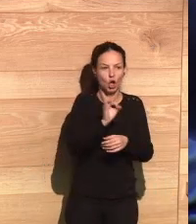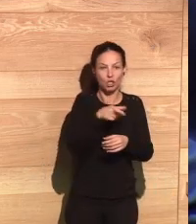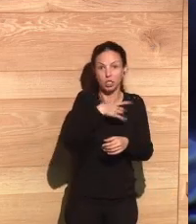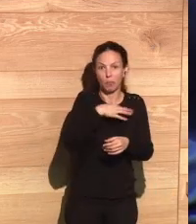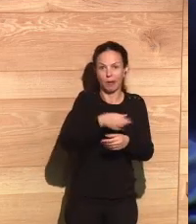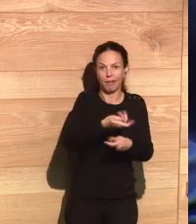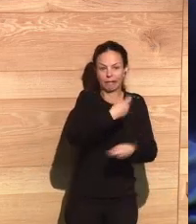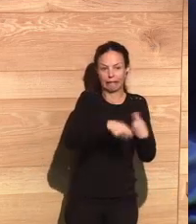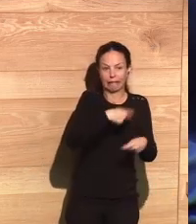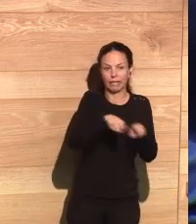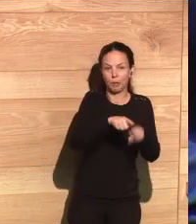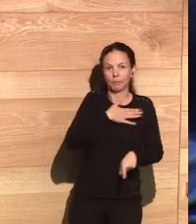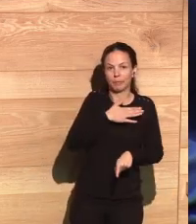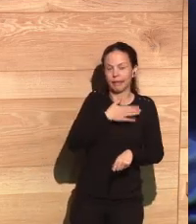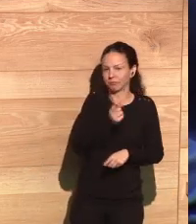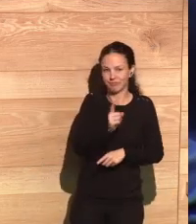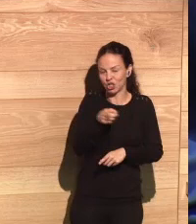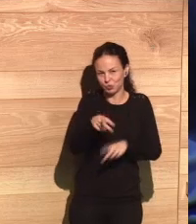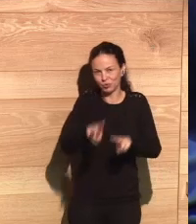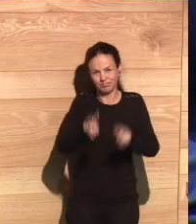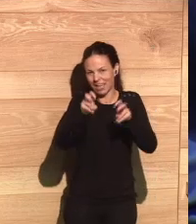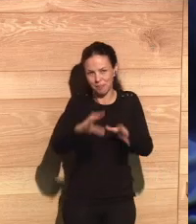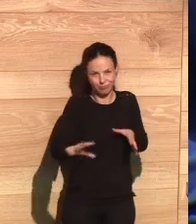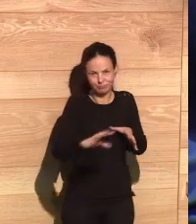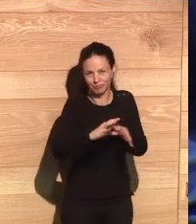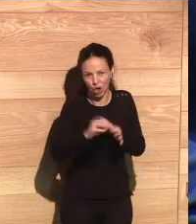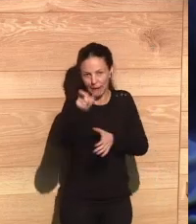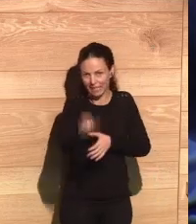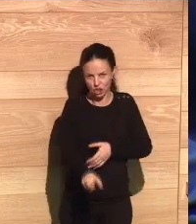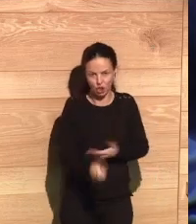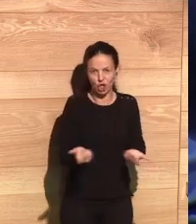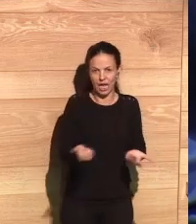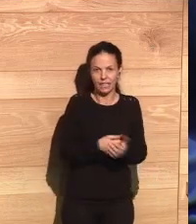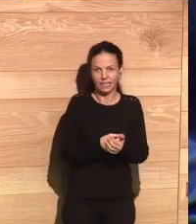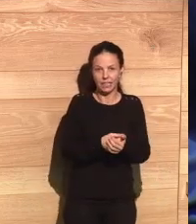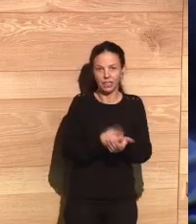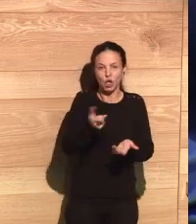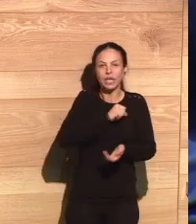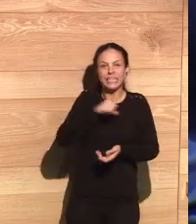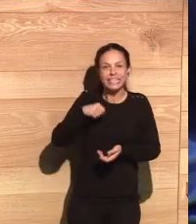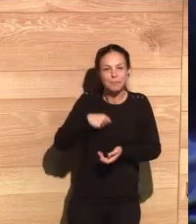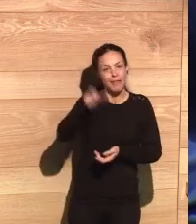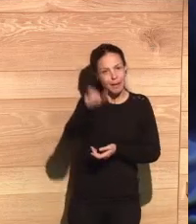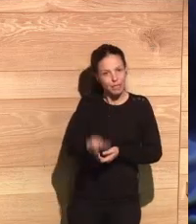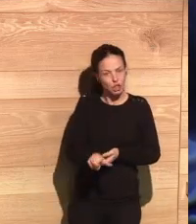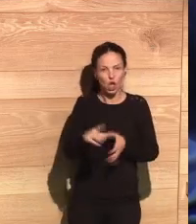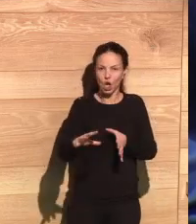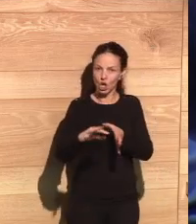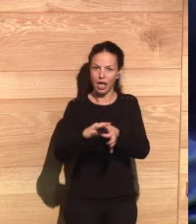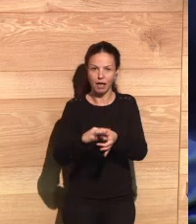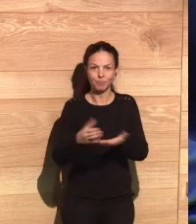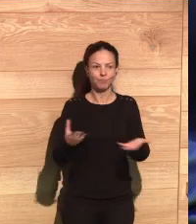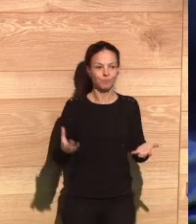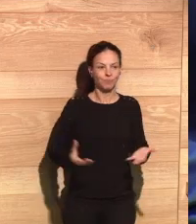Many people talk about this as if it were oil that you can simply transfer. But this is really connected with the